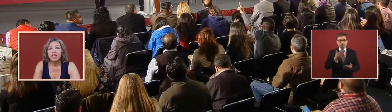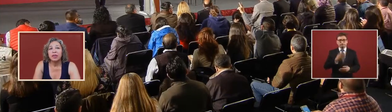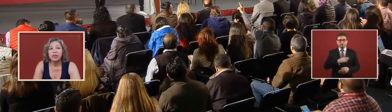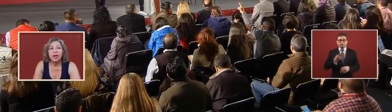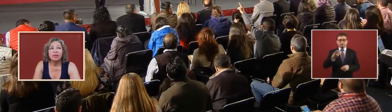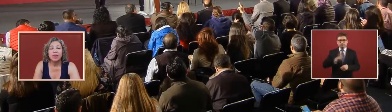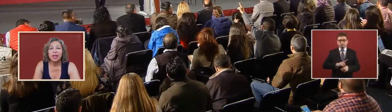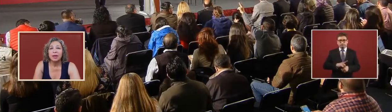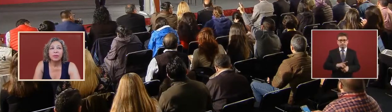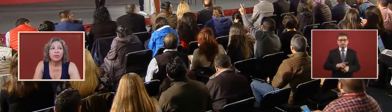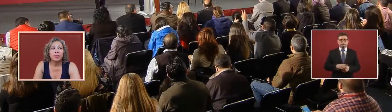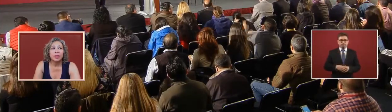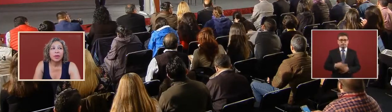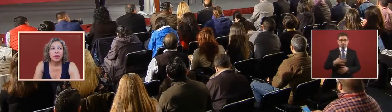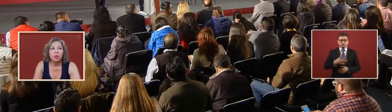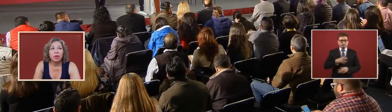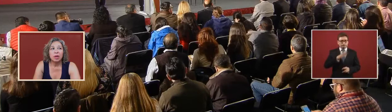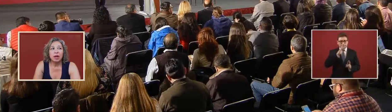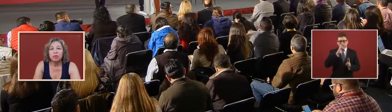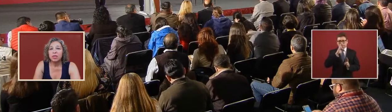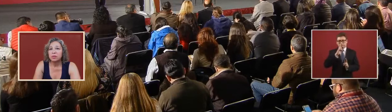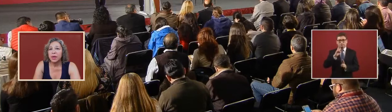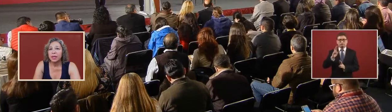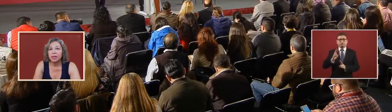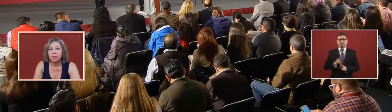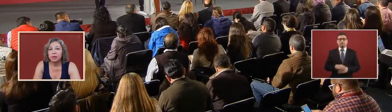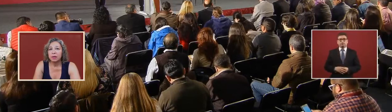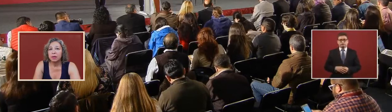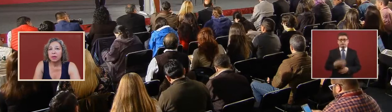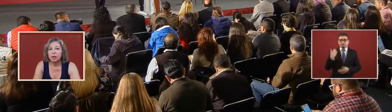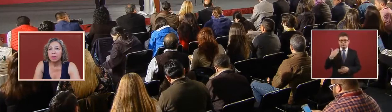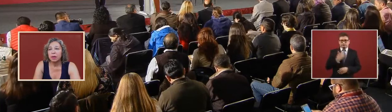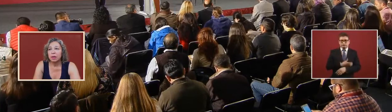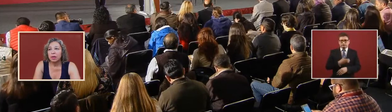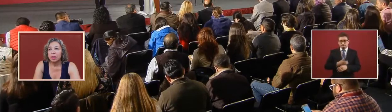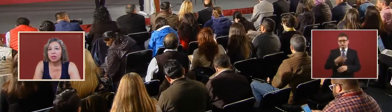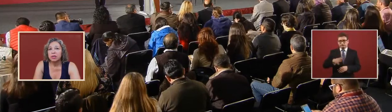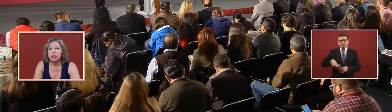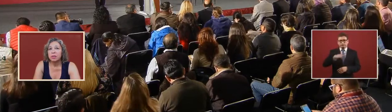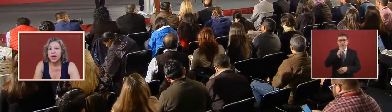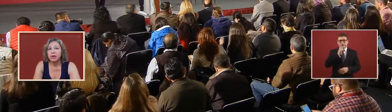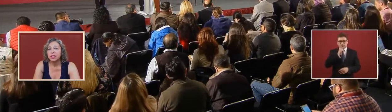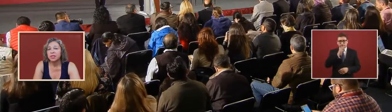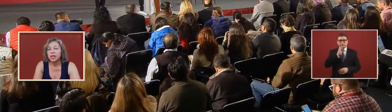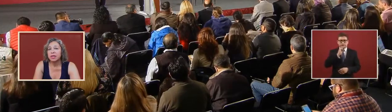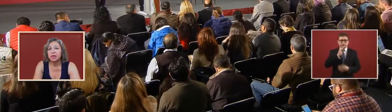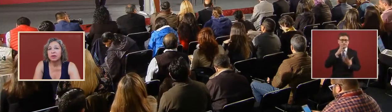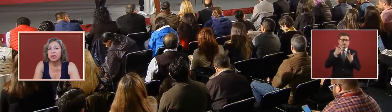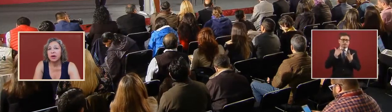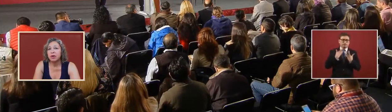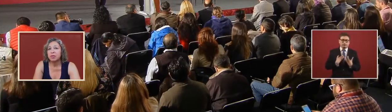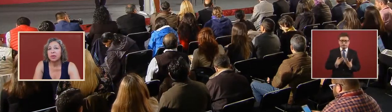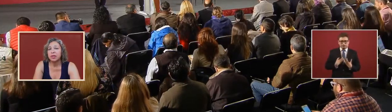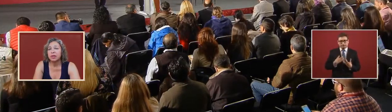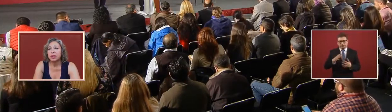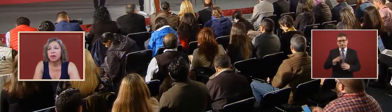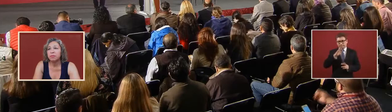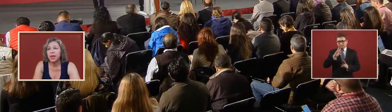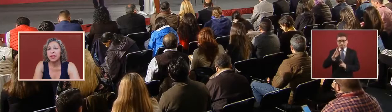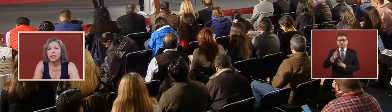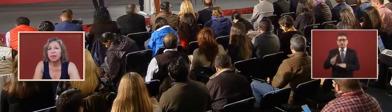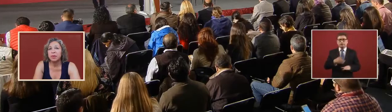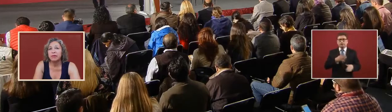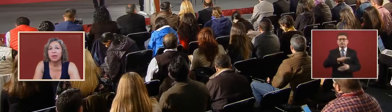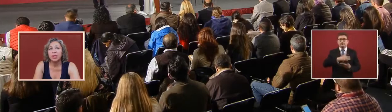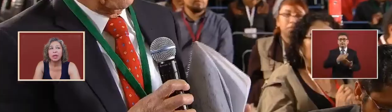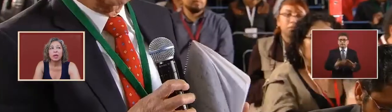thank you and hello with all respect to the parents and their terrible that uh